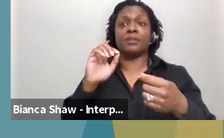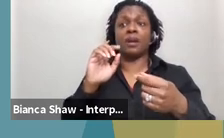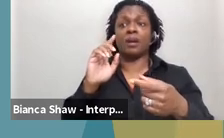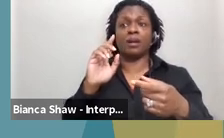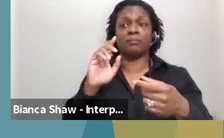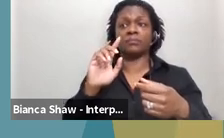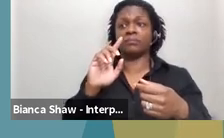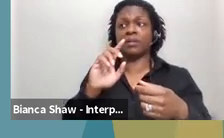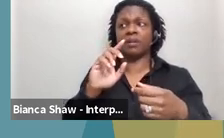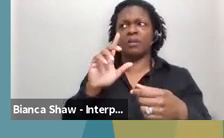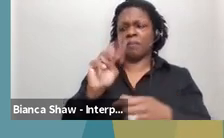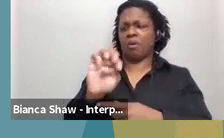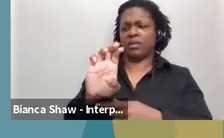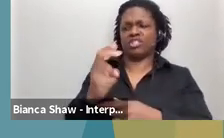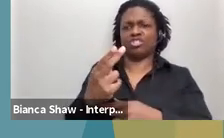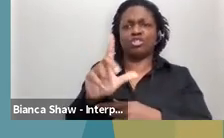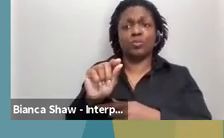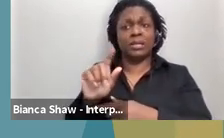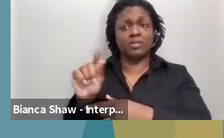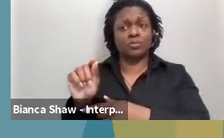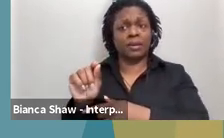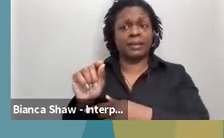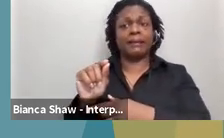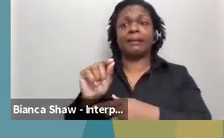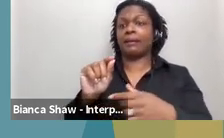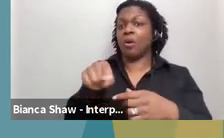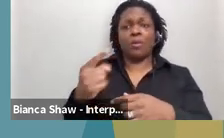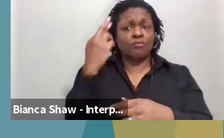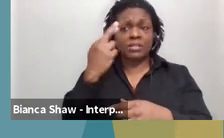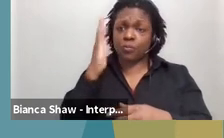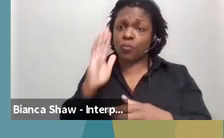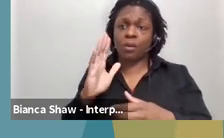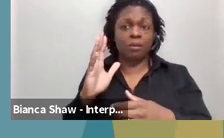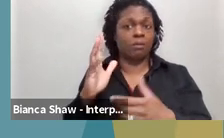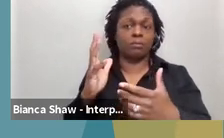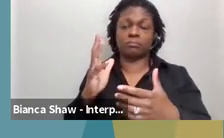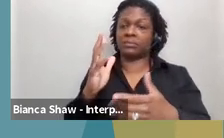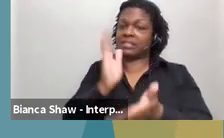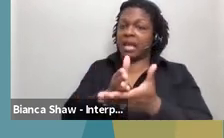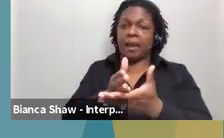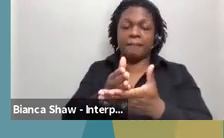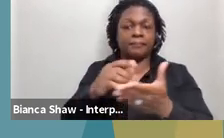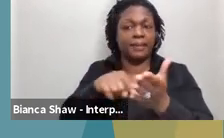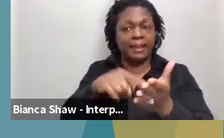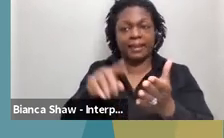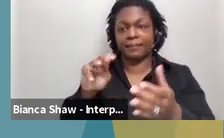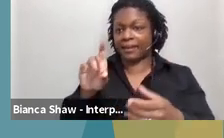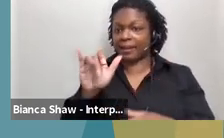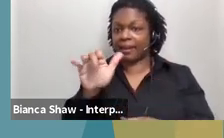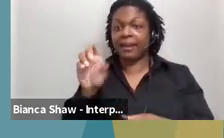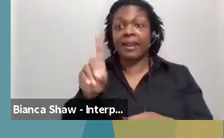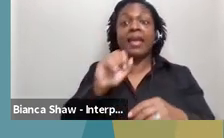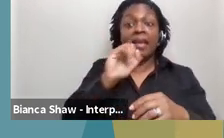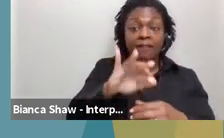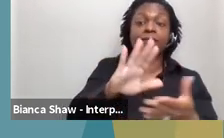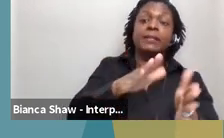coverage, Medicaid coverage, was if they passed away, if they moved out of state, or if they asked to